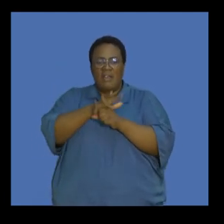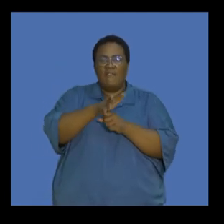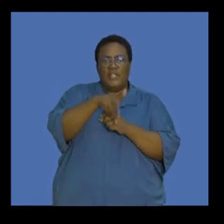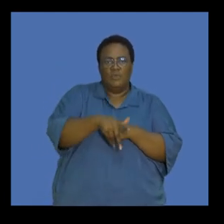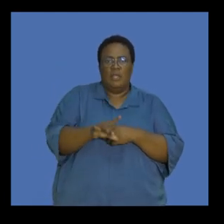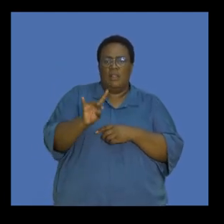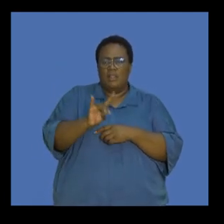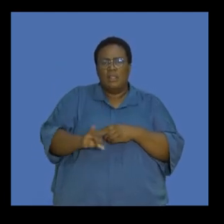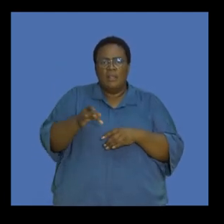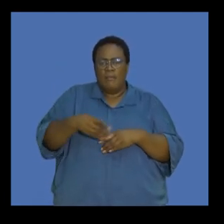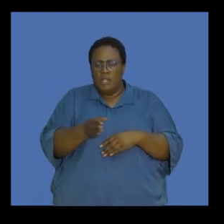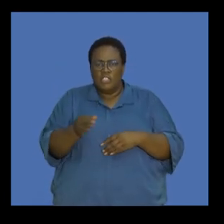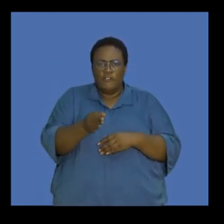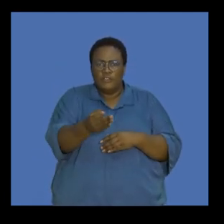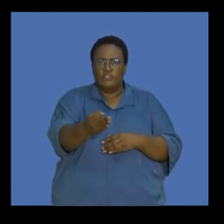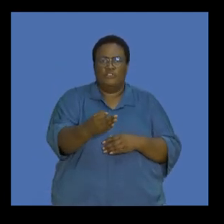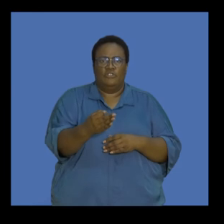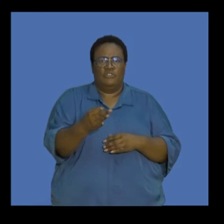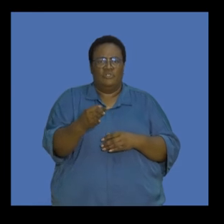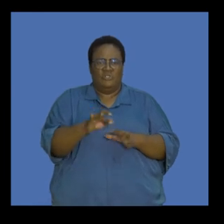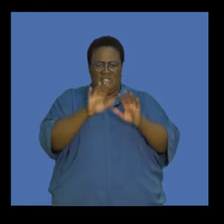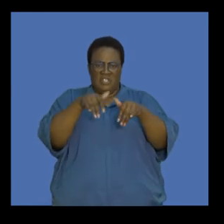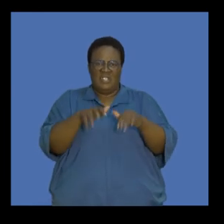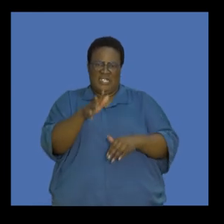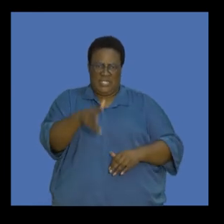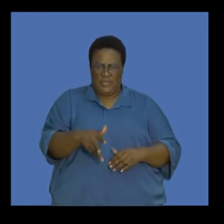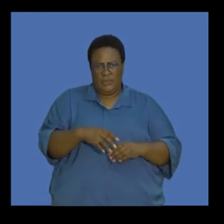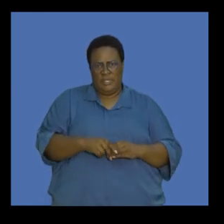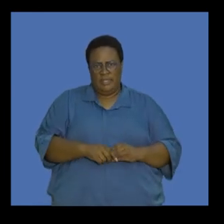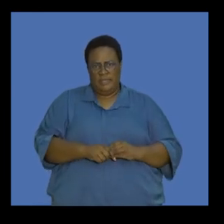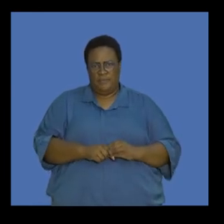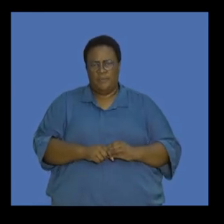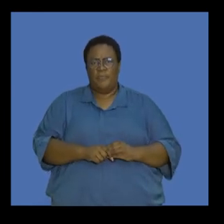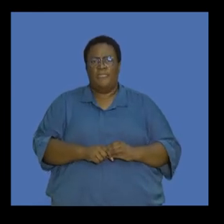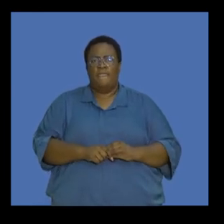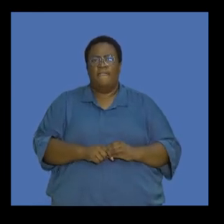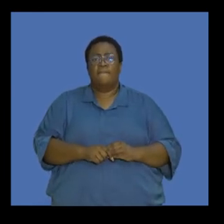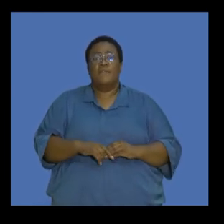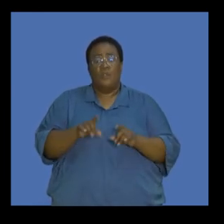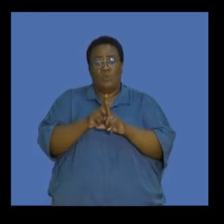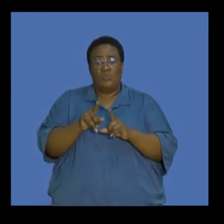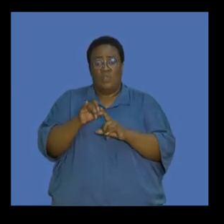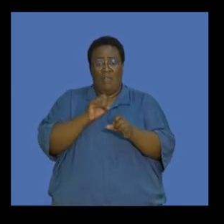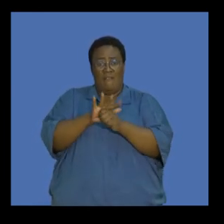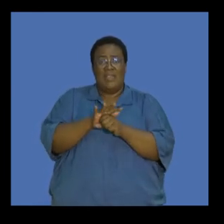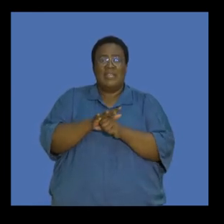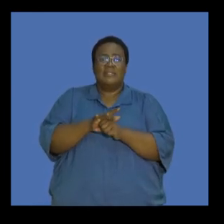sustaining aquatic biodiversity. And in turn will impact the availability of seafood for humans. And the